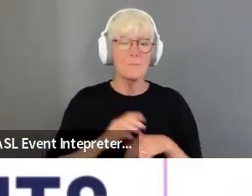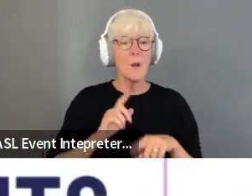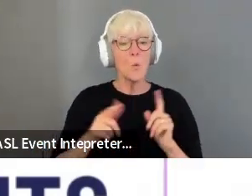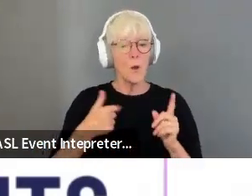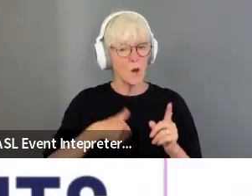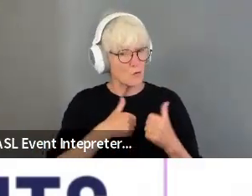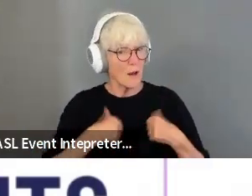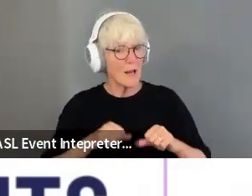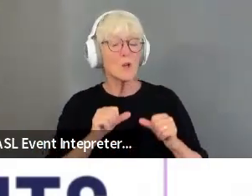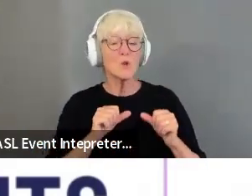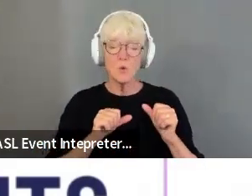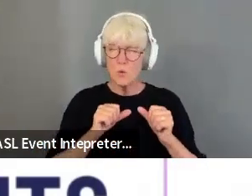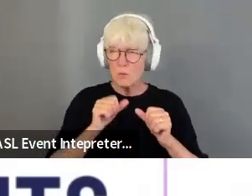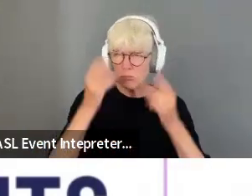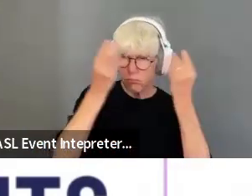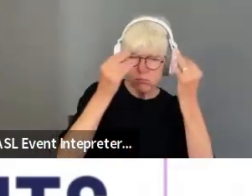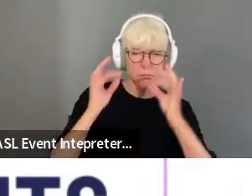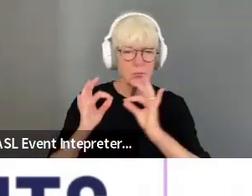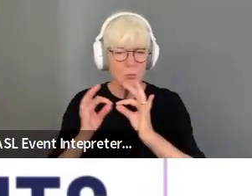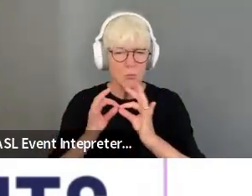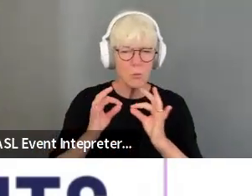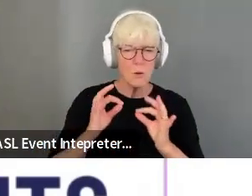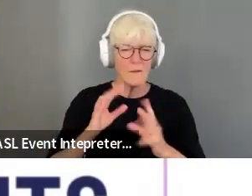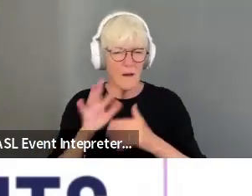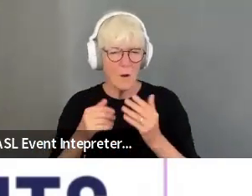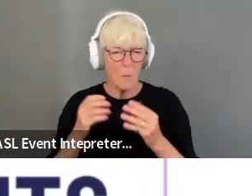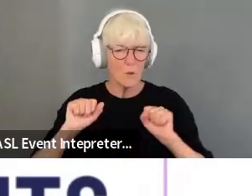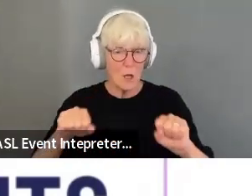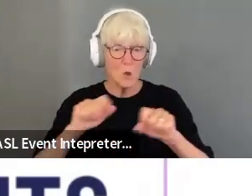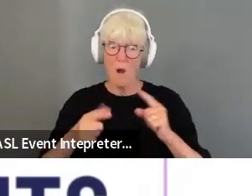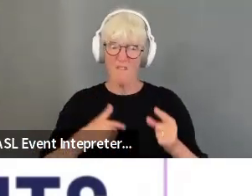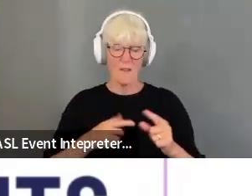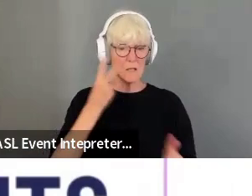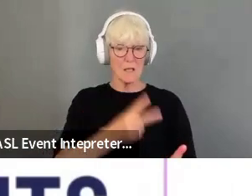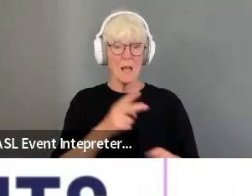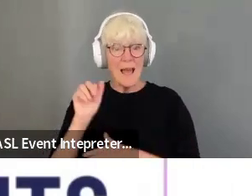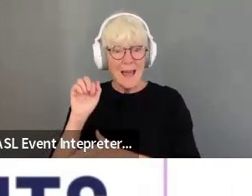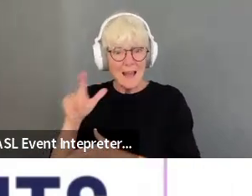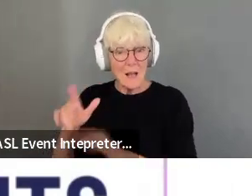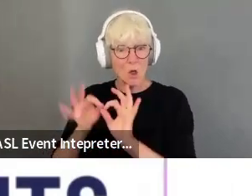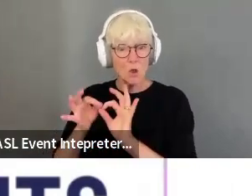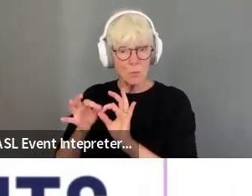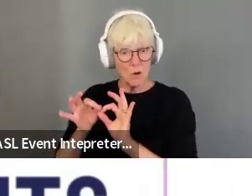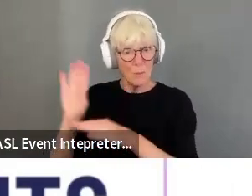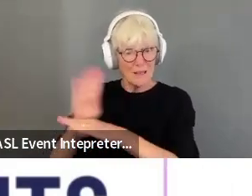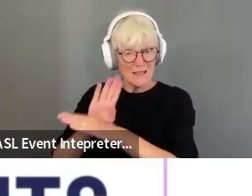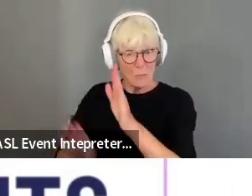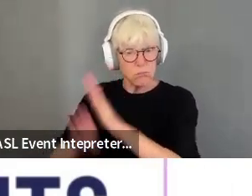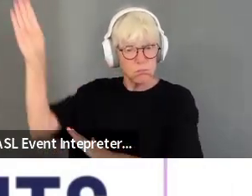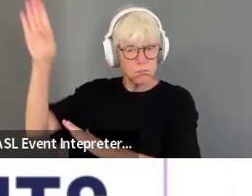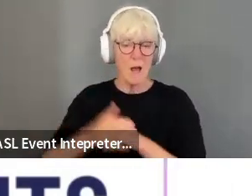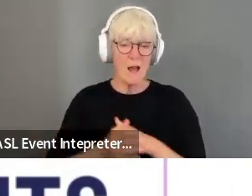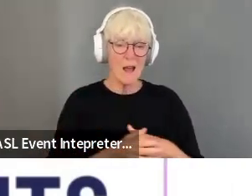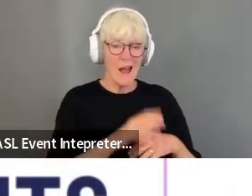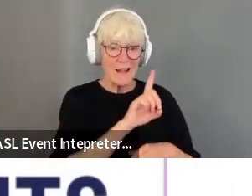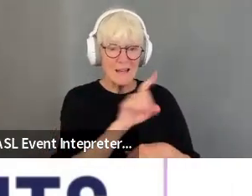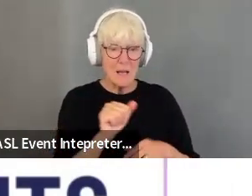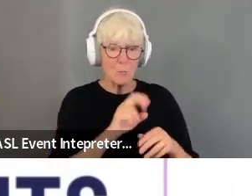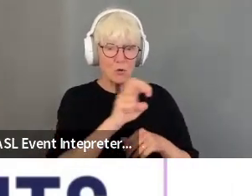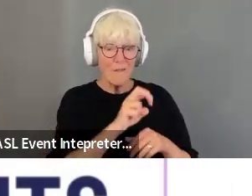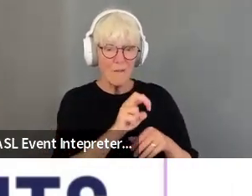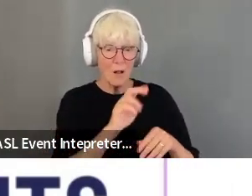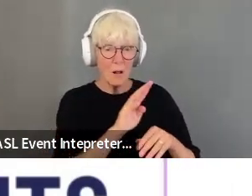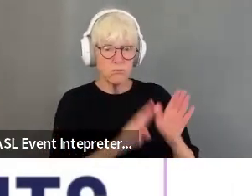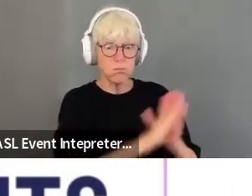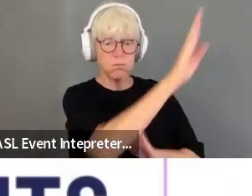quantify our potential, but looking at the investments already made into the sign language interpretation industry, the size of the disabled travel market,